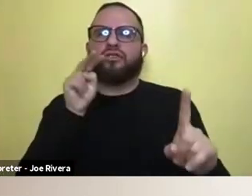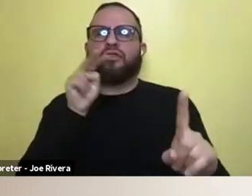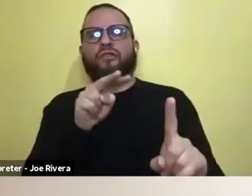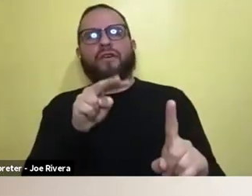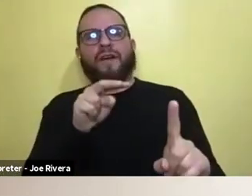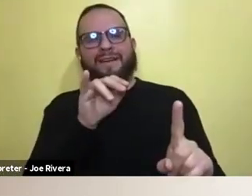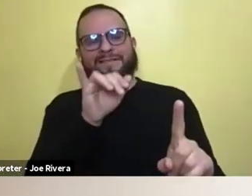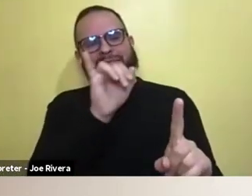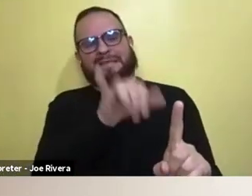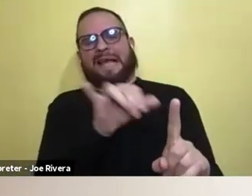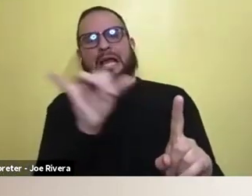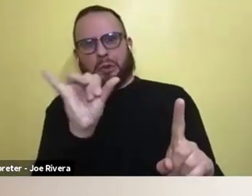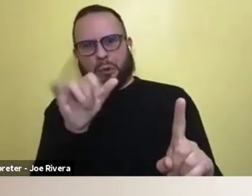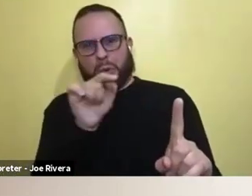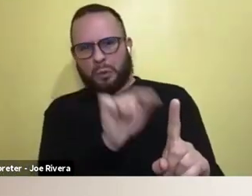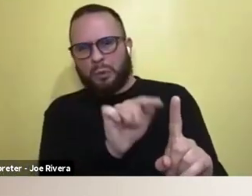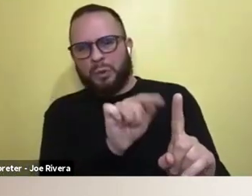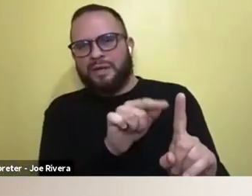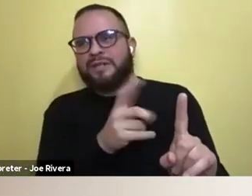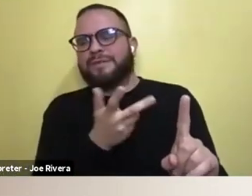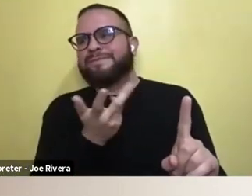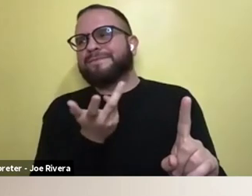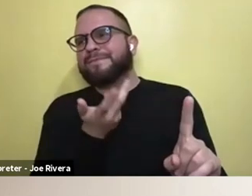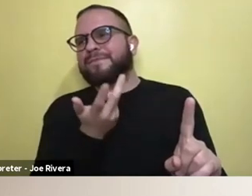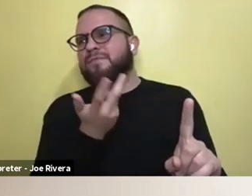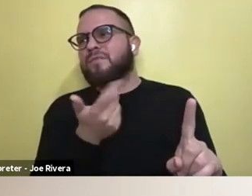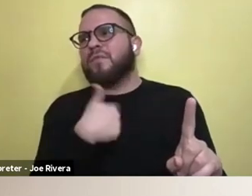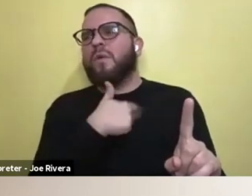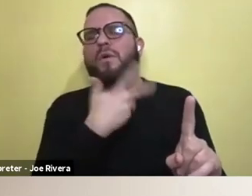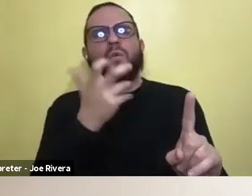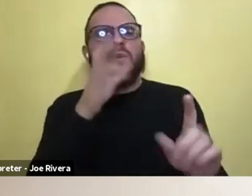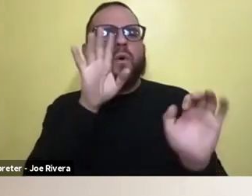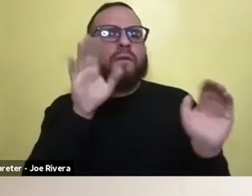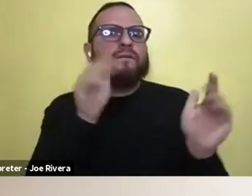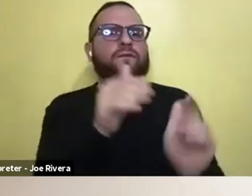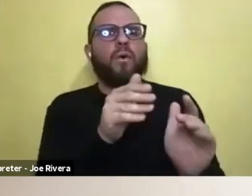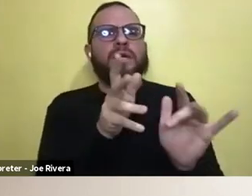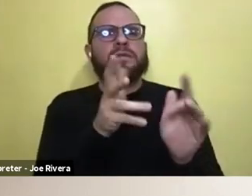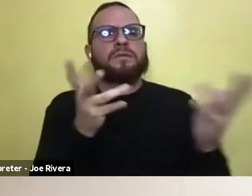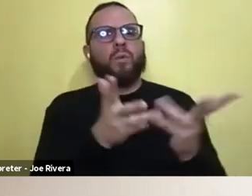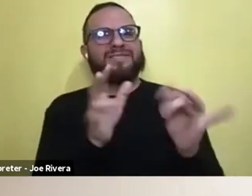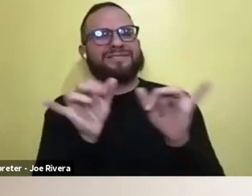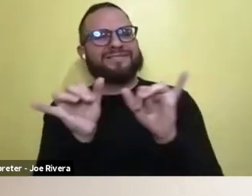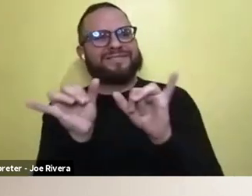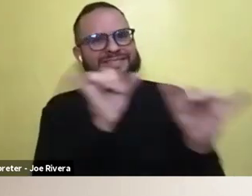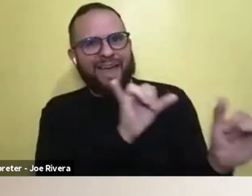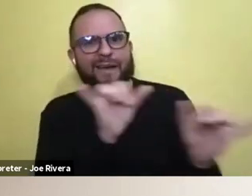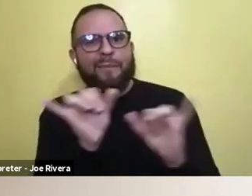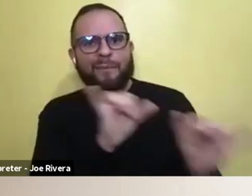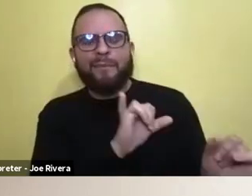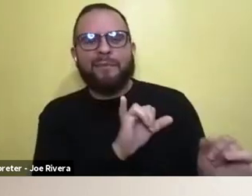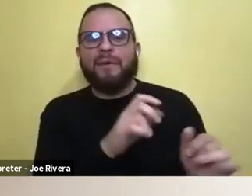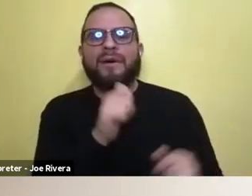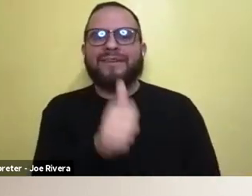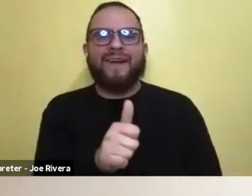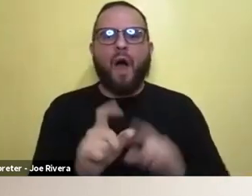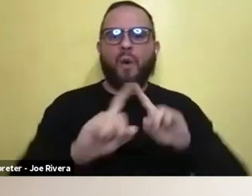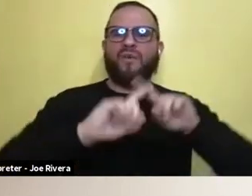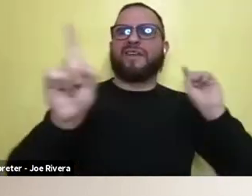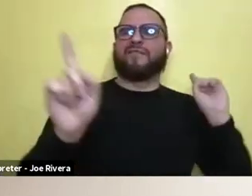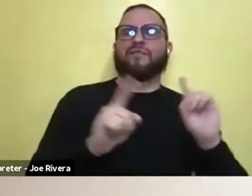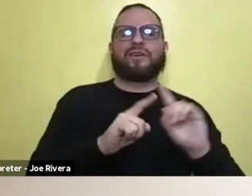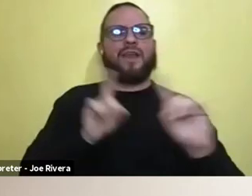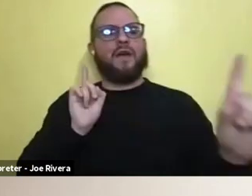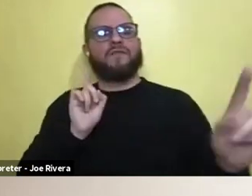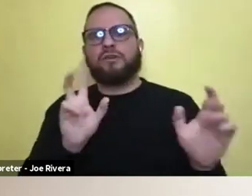is, is to, you know, focus on our similarities over our differences to kind of remind ourselves